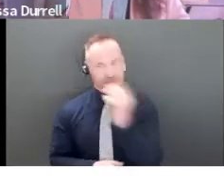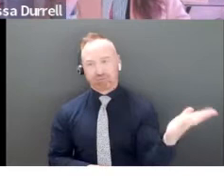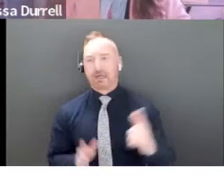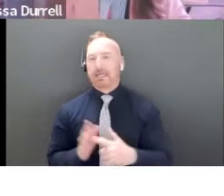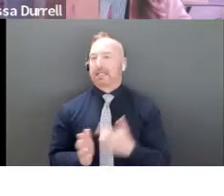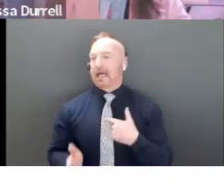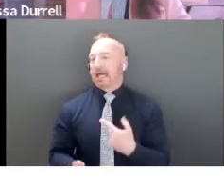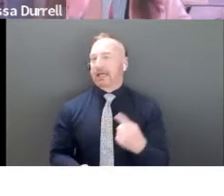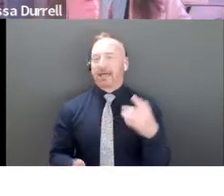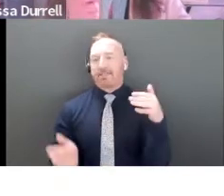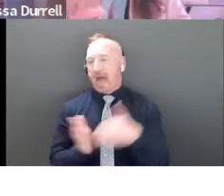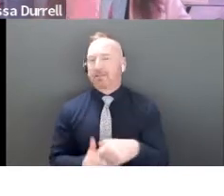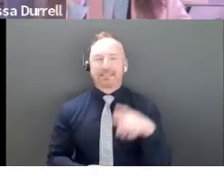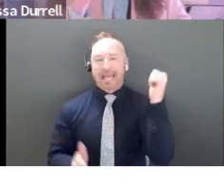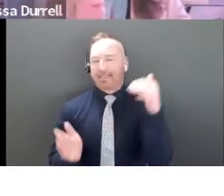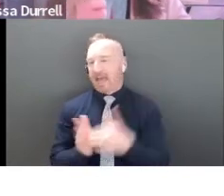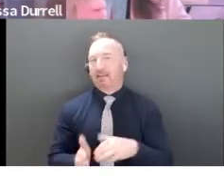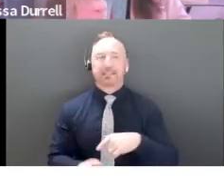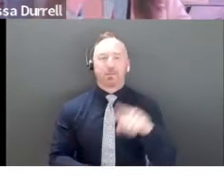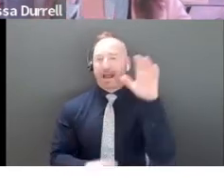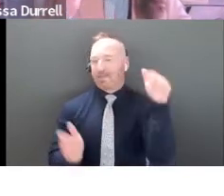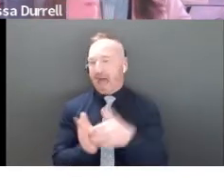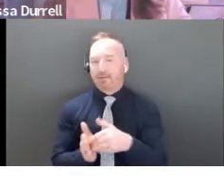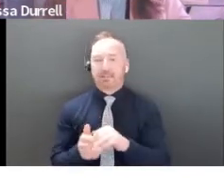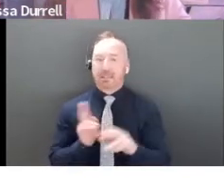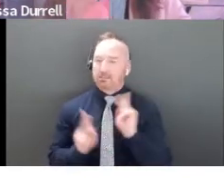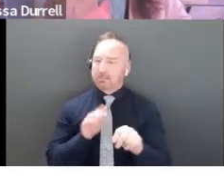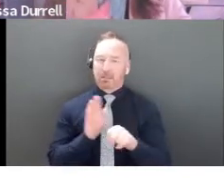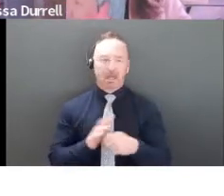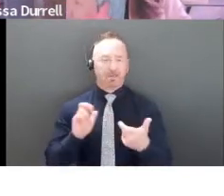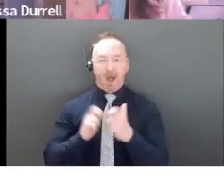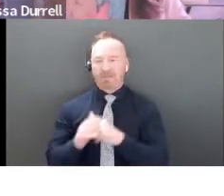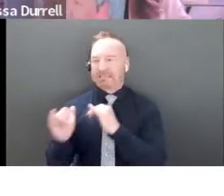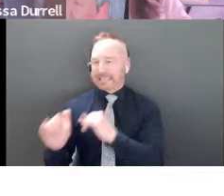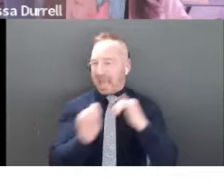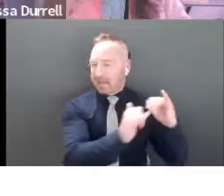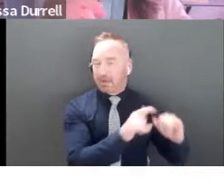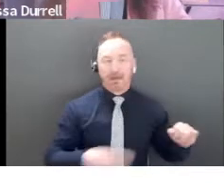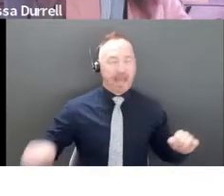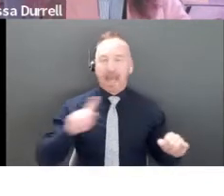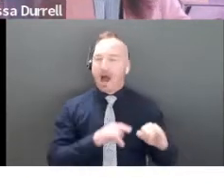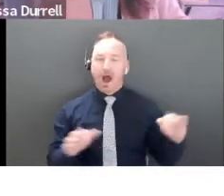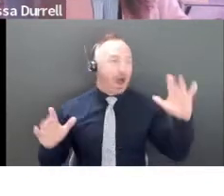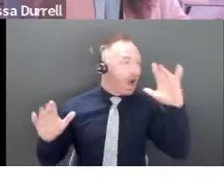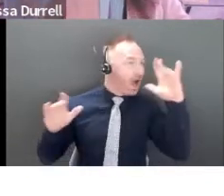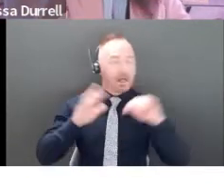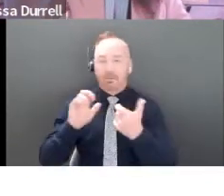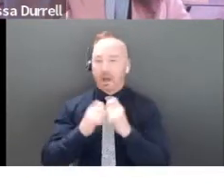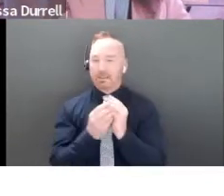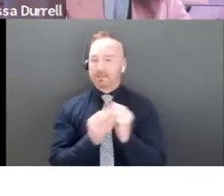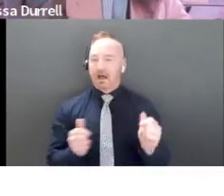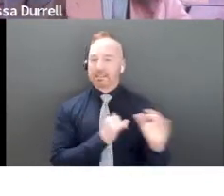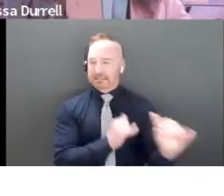of thousands or hundreds of thousands of other people that have the same problem and are looking for solutions just like myself. Okay. That's how we do that.